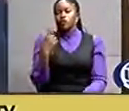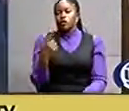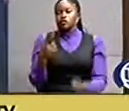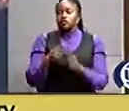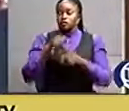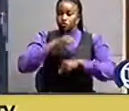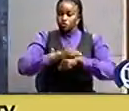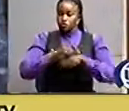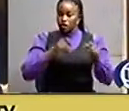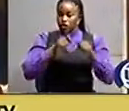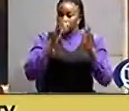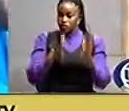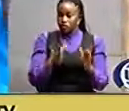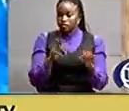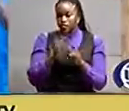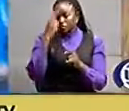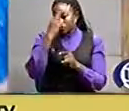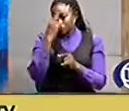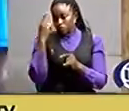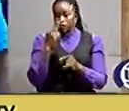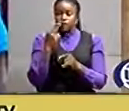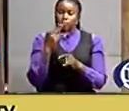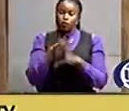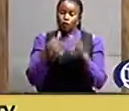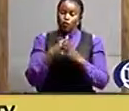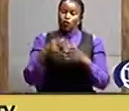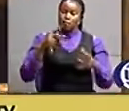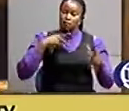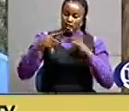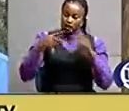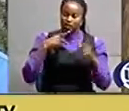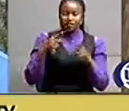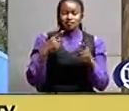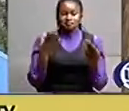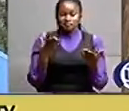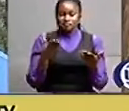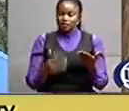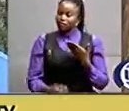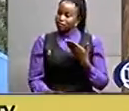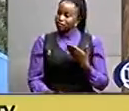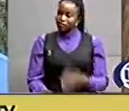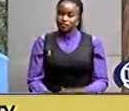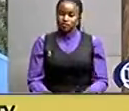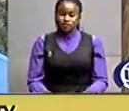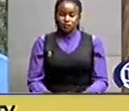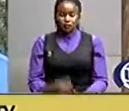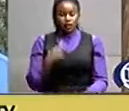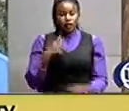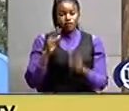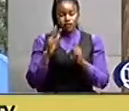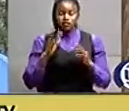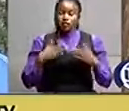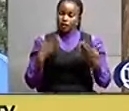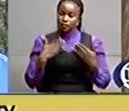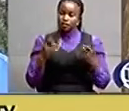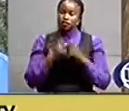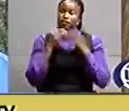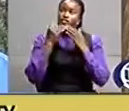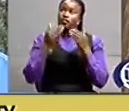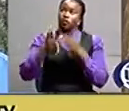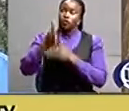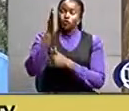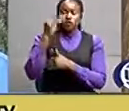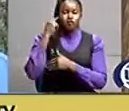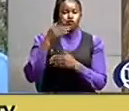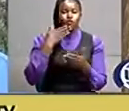administrators and students were in part mode by press time. I'm so happy and thankful to God for the good performance